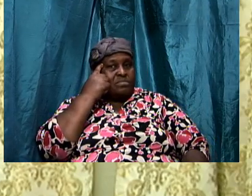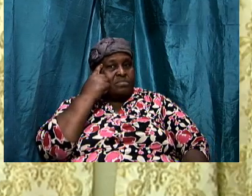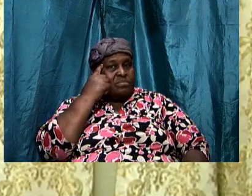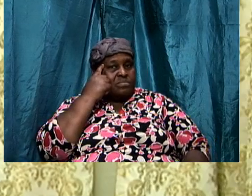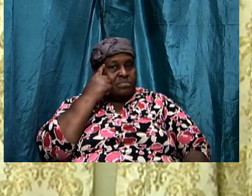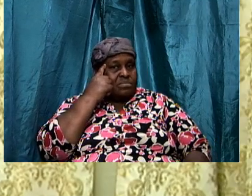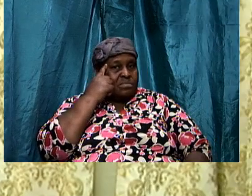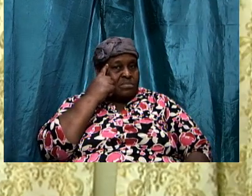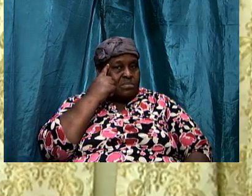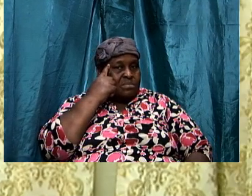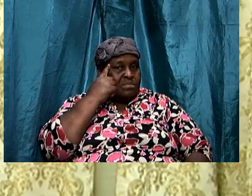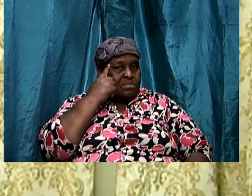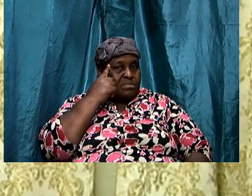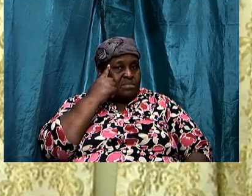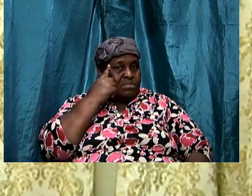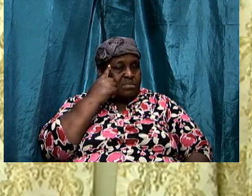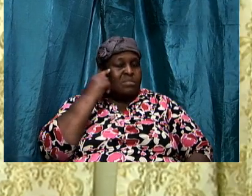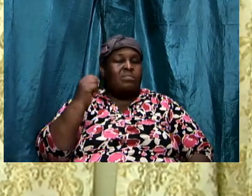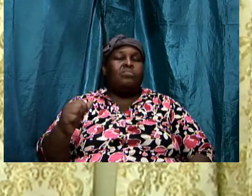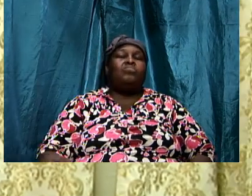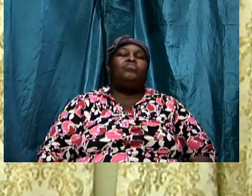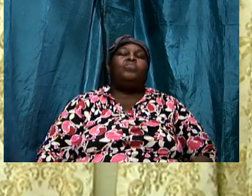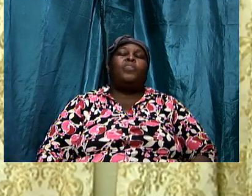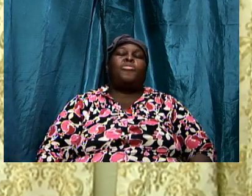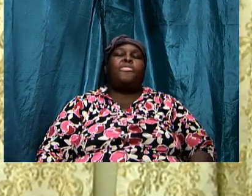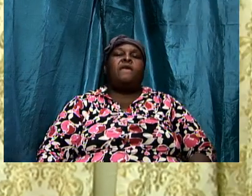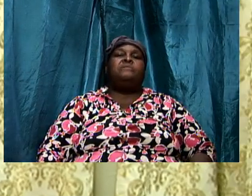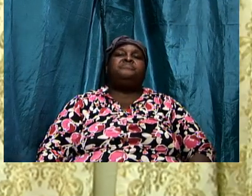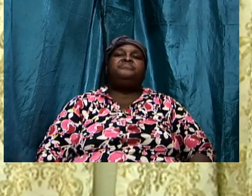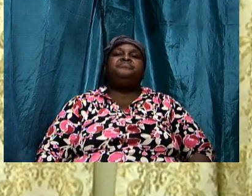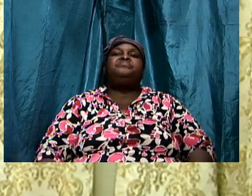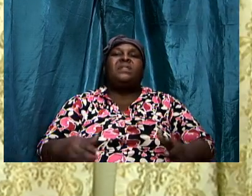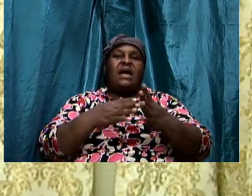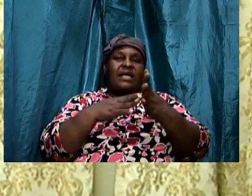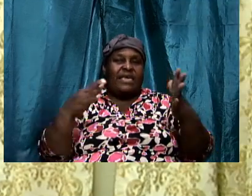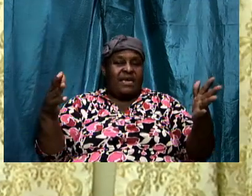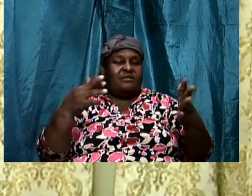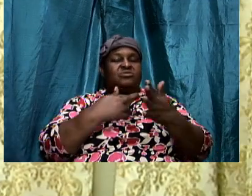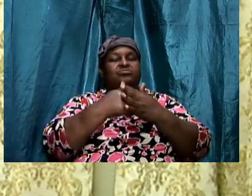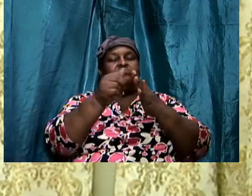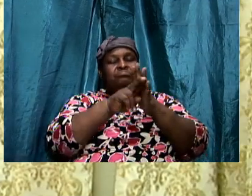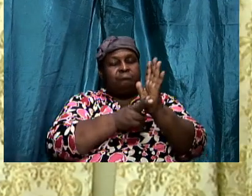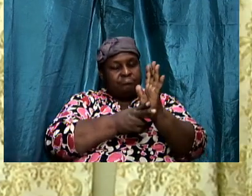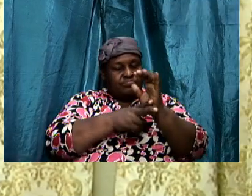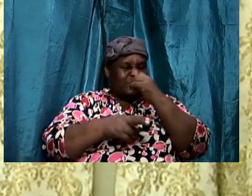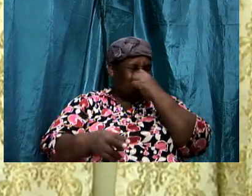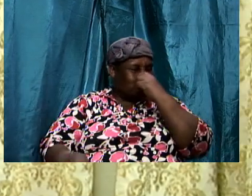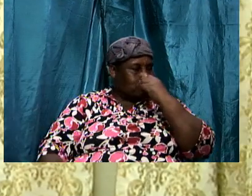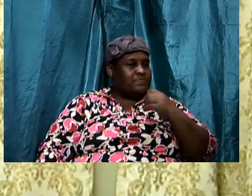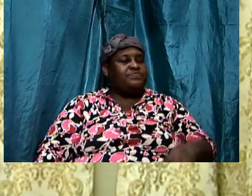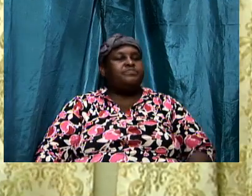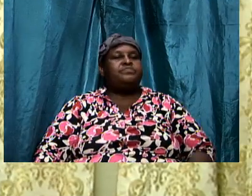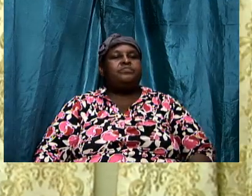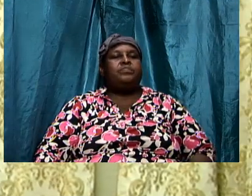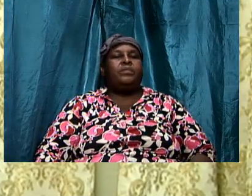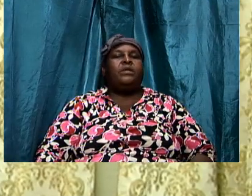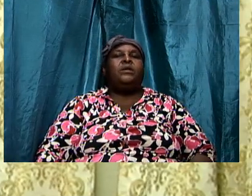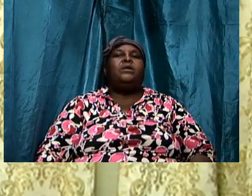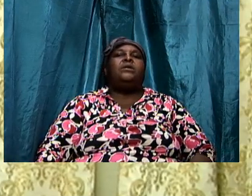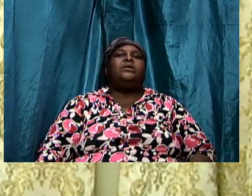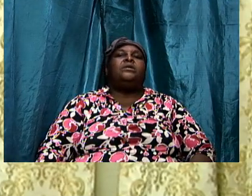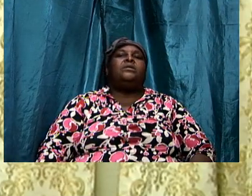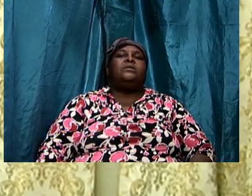hence his name adversary against righteousness anti